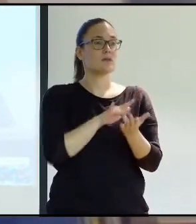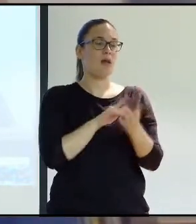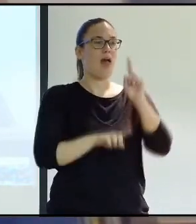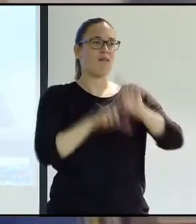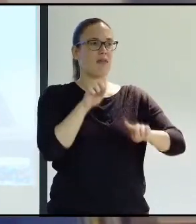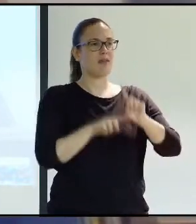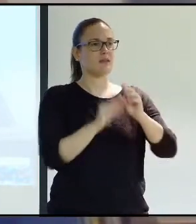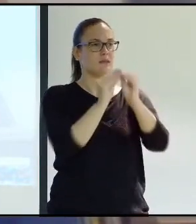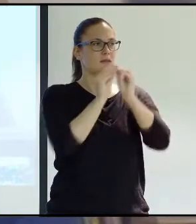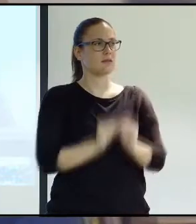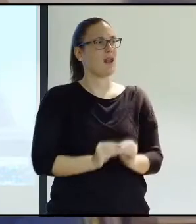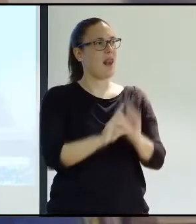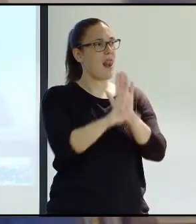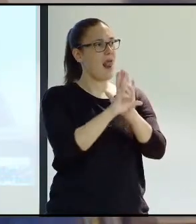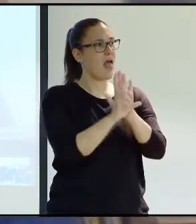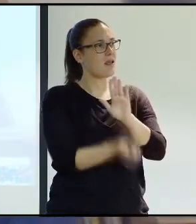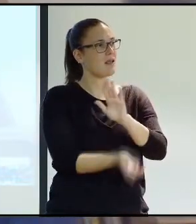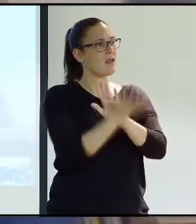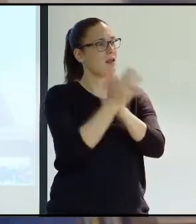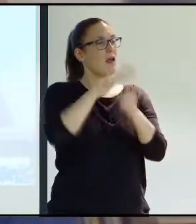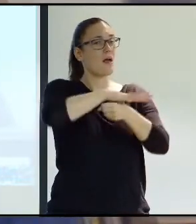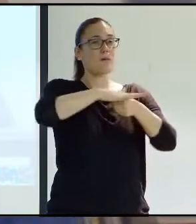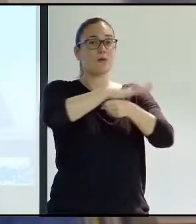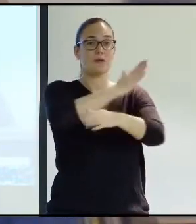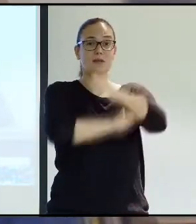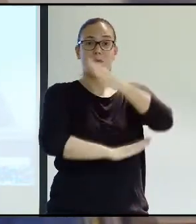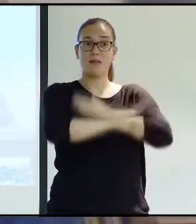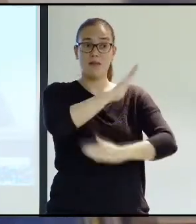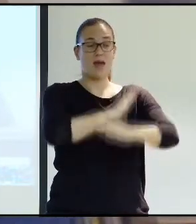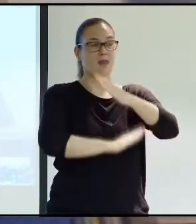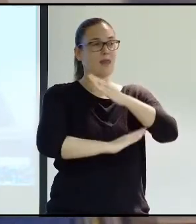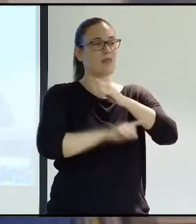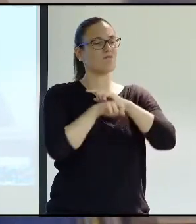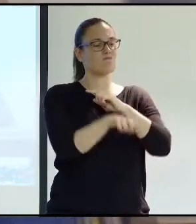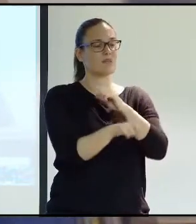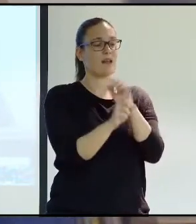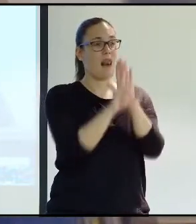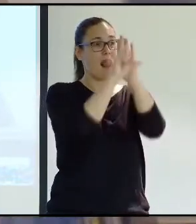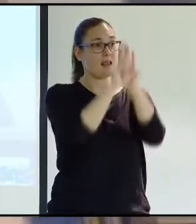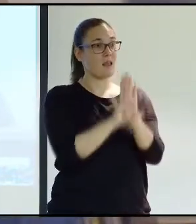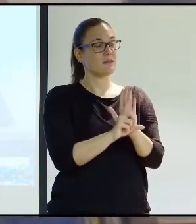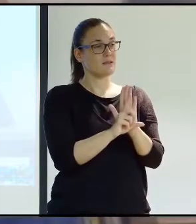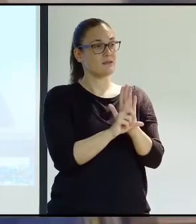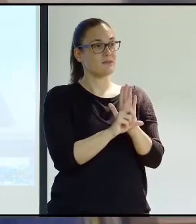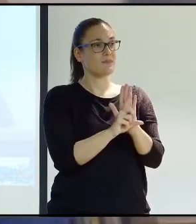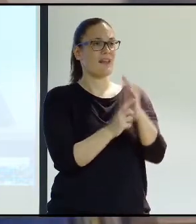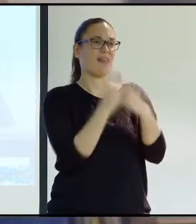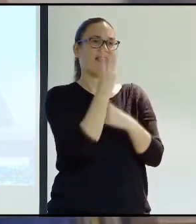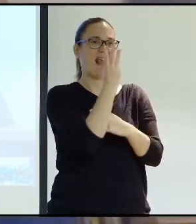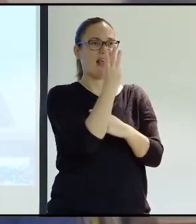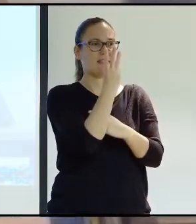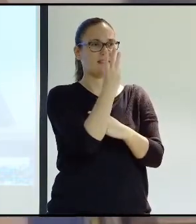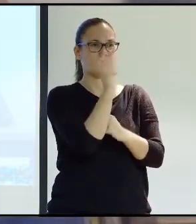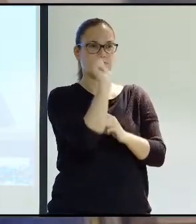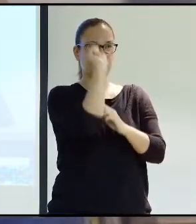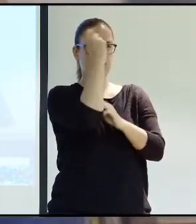On various occasions, Spain has tried to pass laws about disability, and